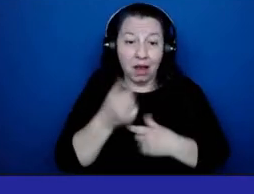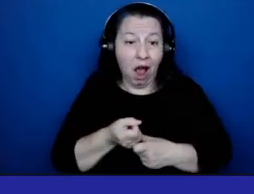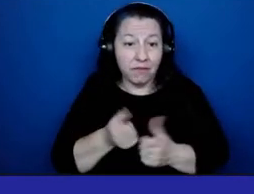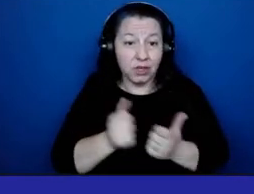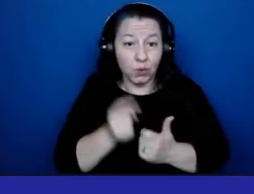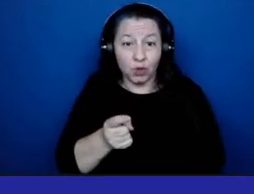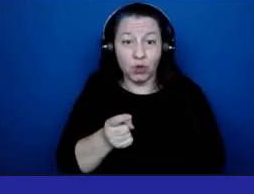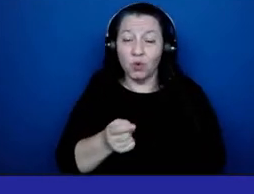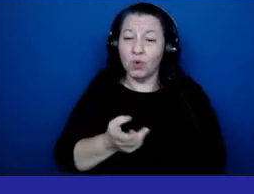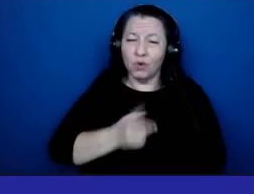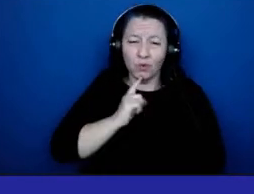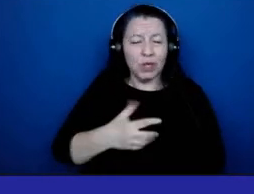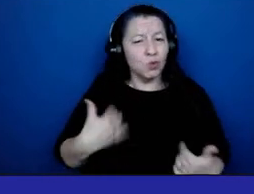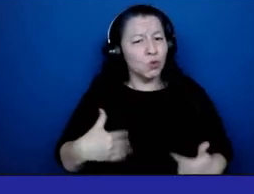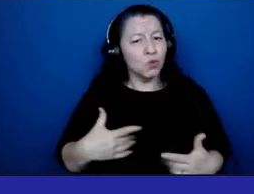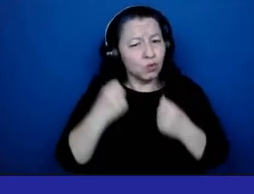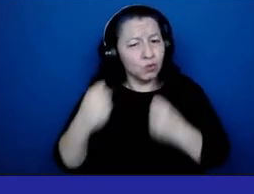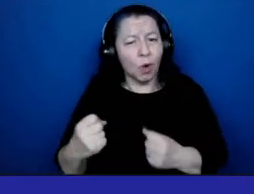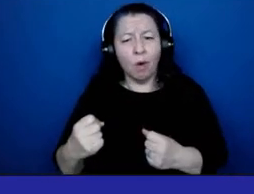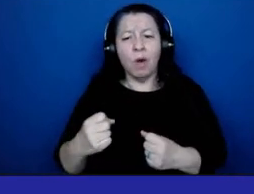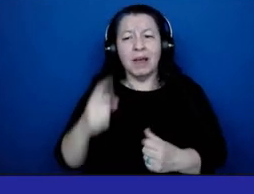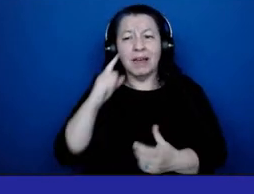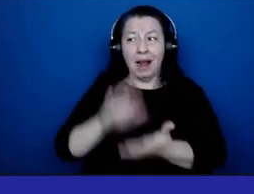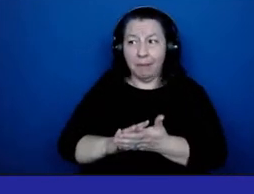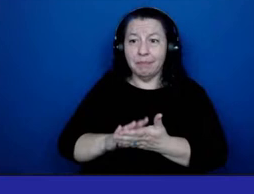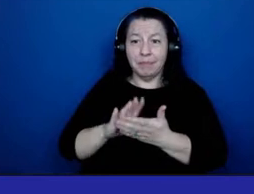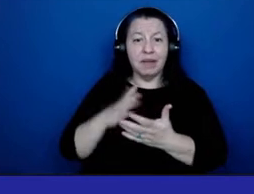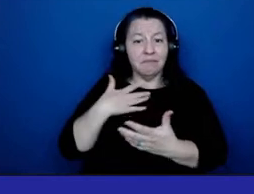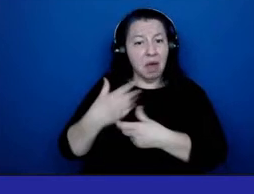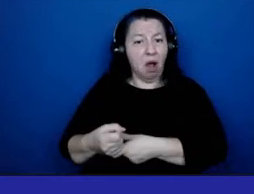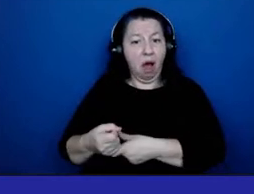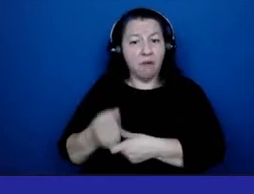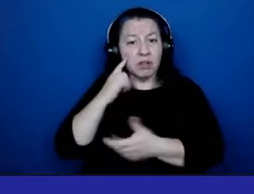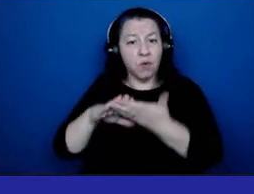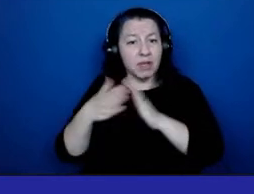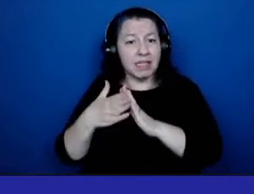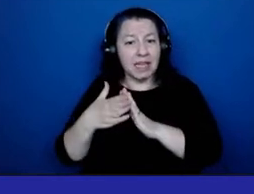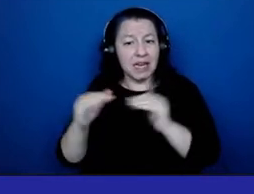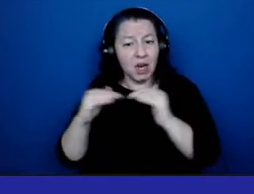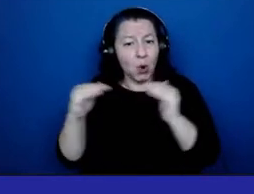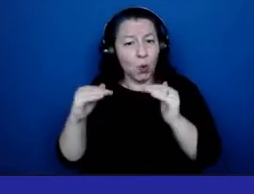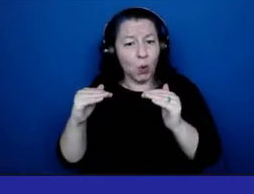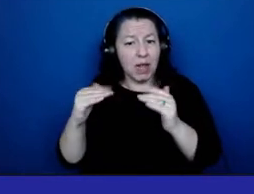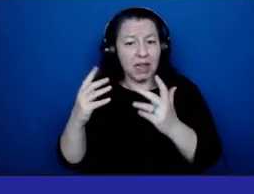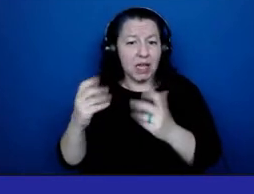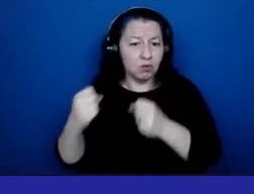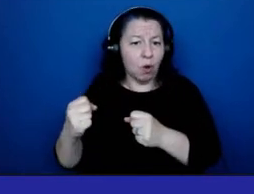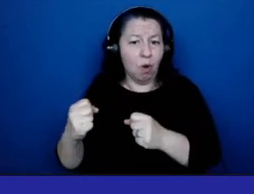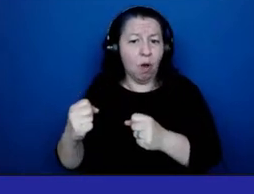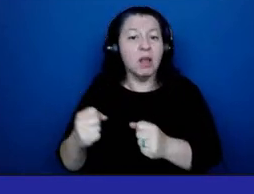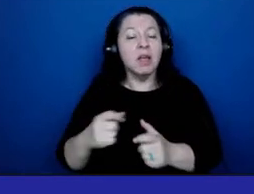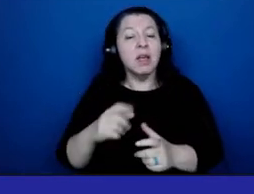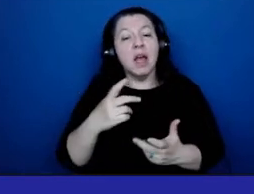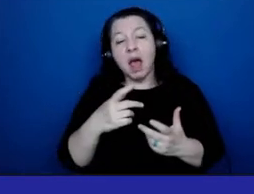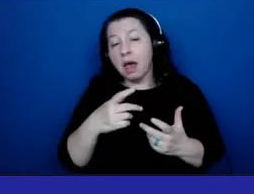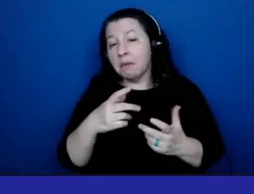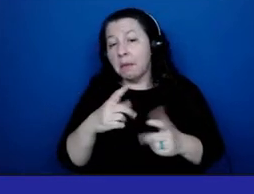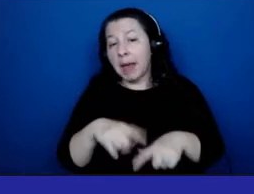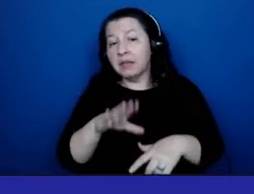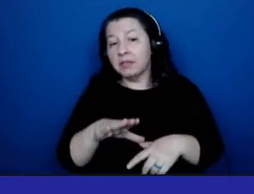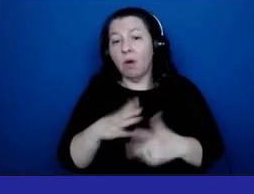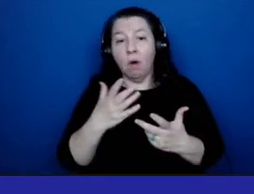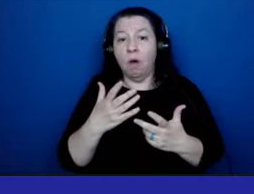And I believe the city's confidence in you has been equally high. You know, judging by open payroll's record of your own compensation, which is more than